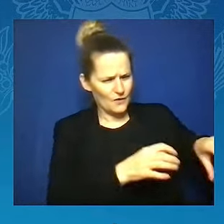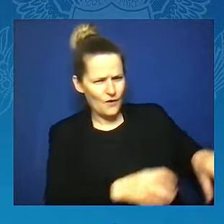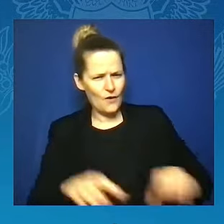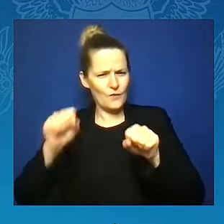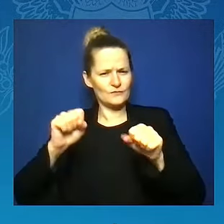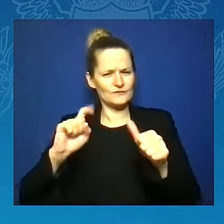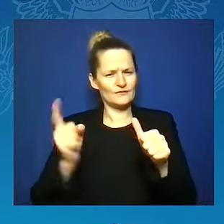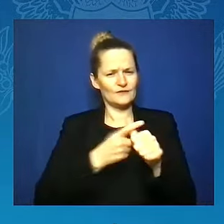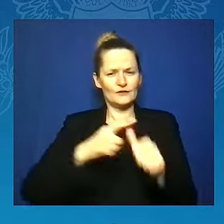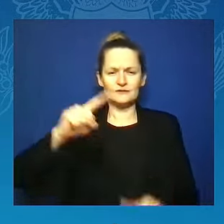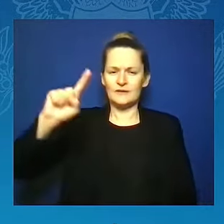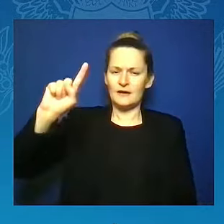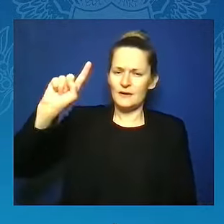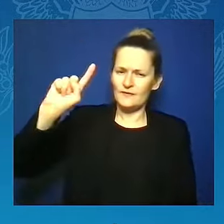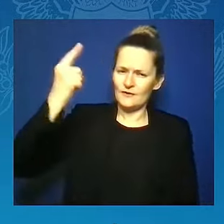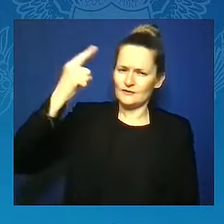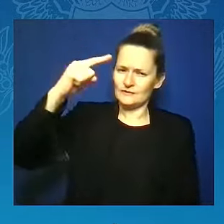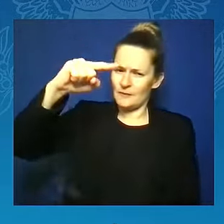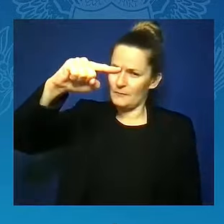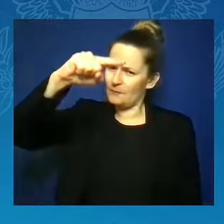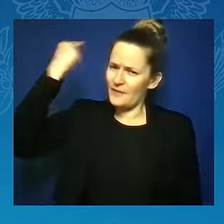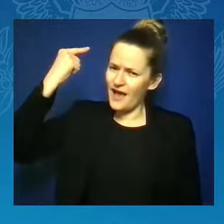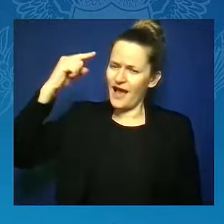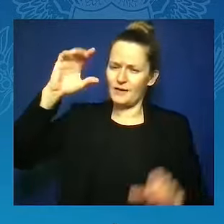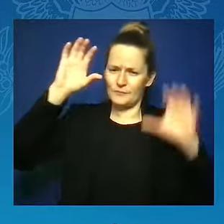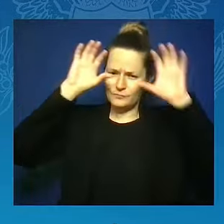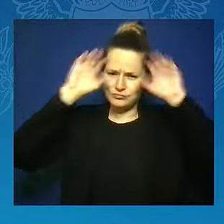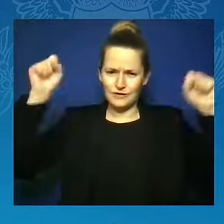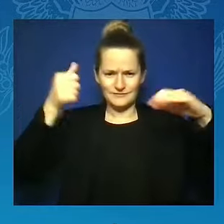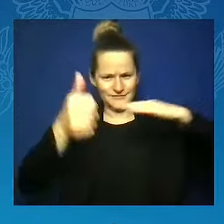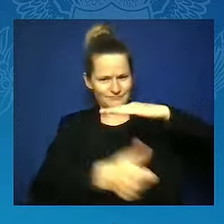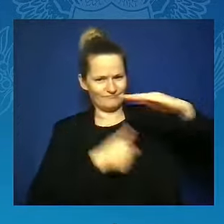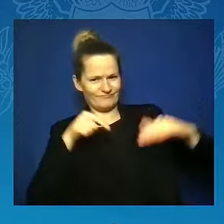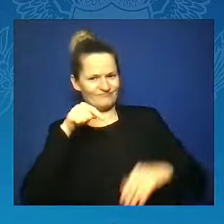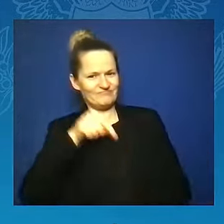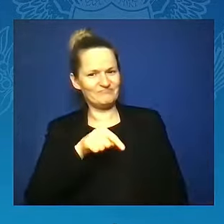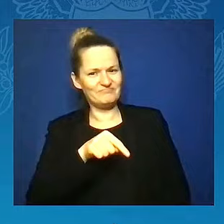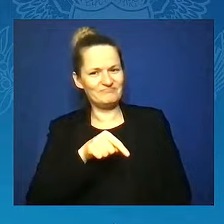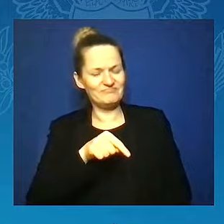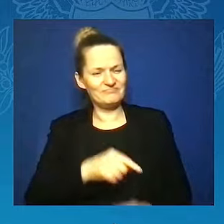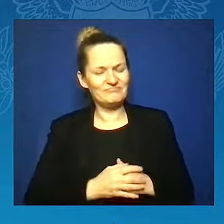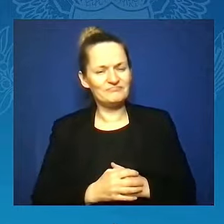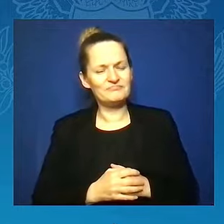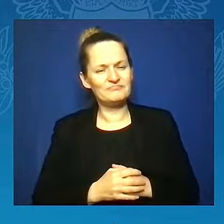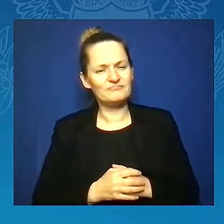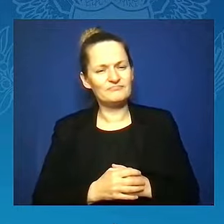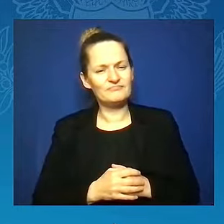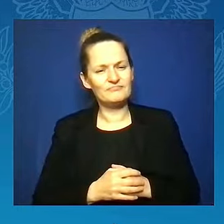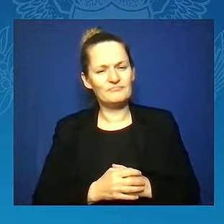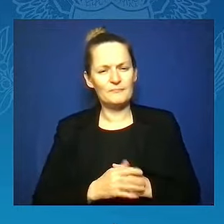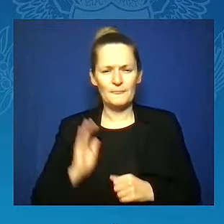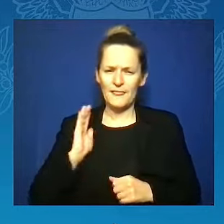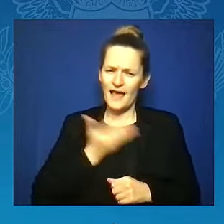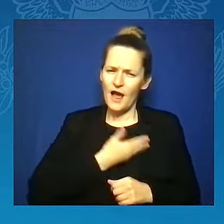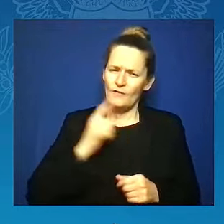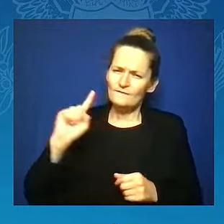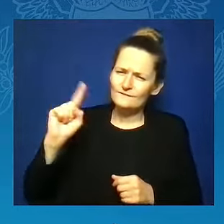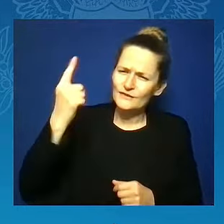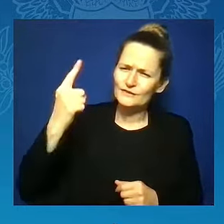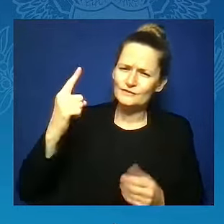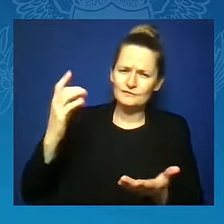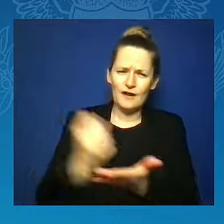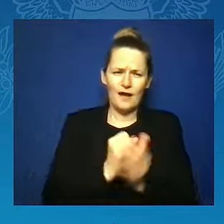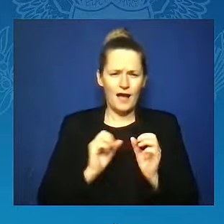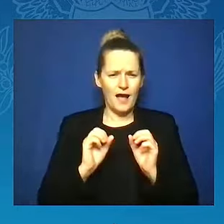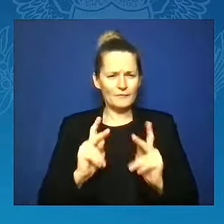My first opportunity to meet and start building a relationship with Vice President